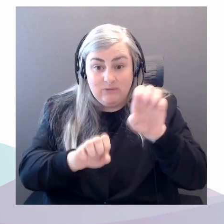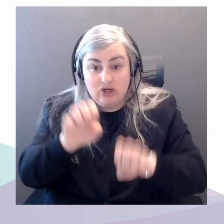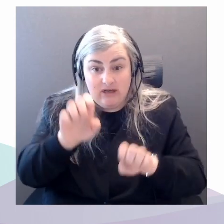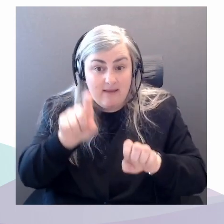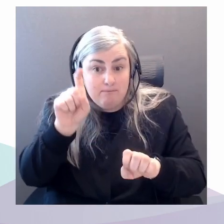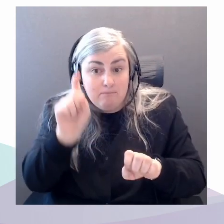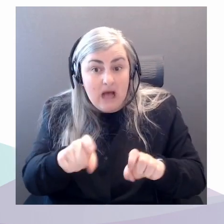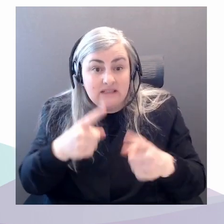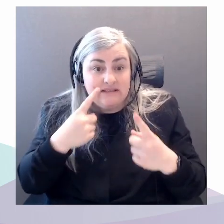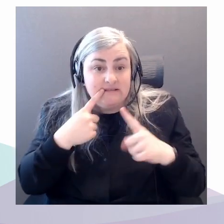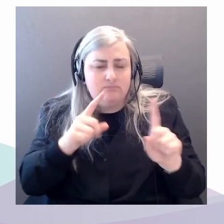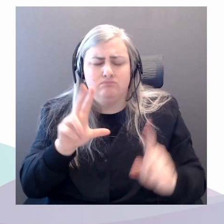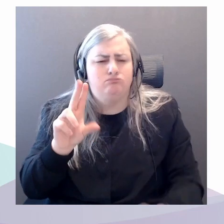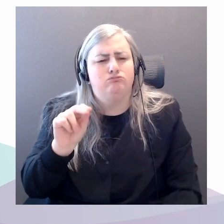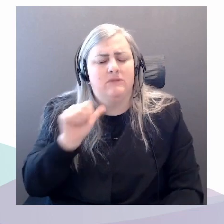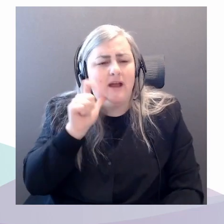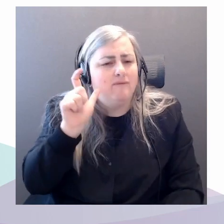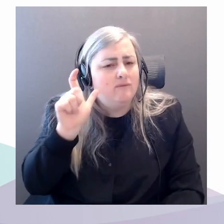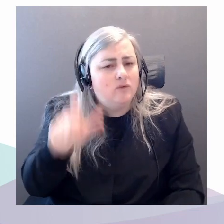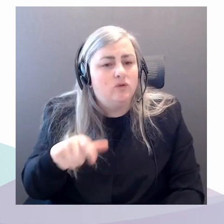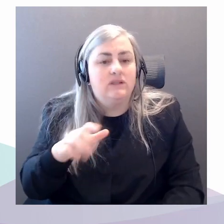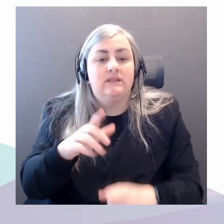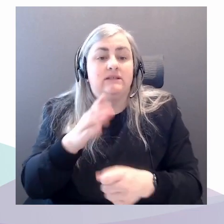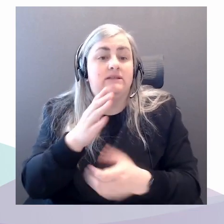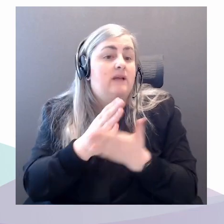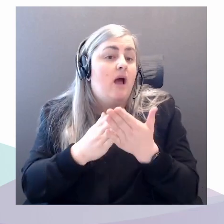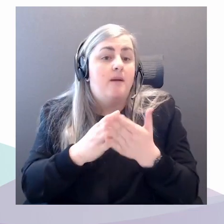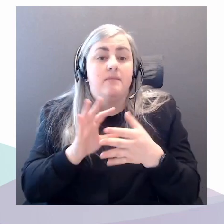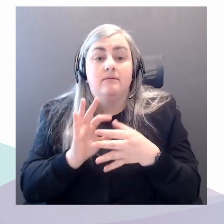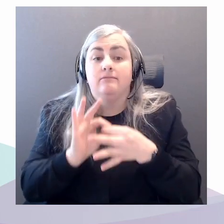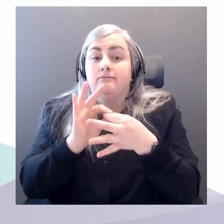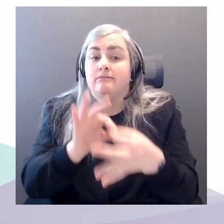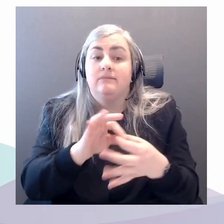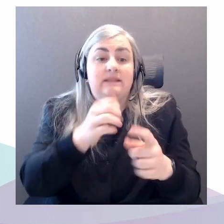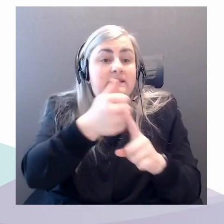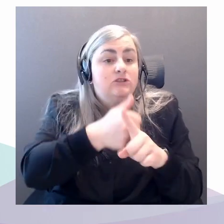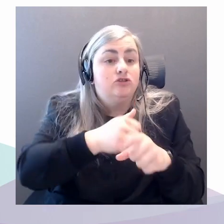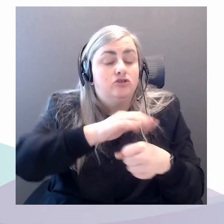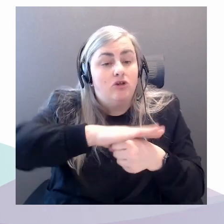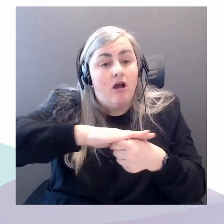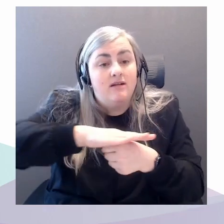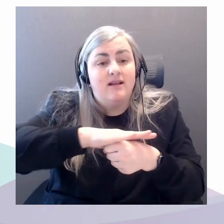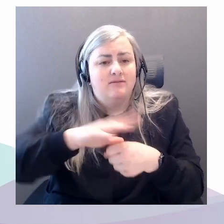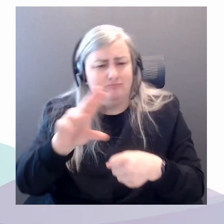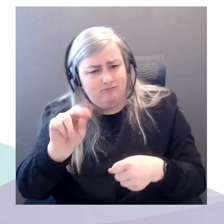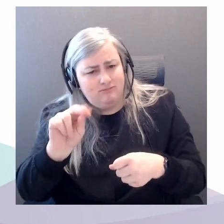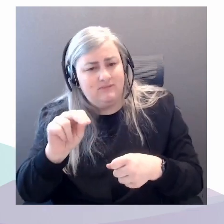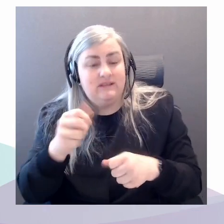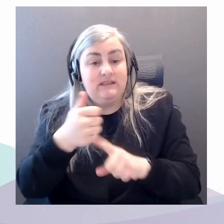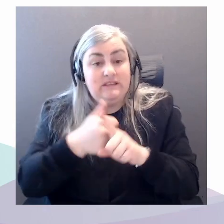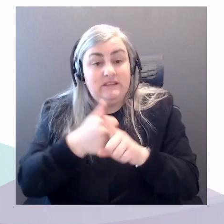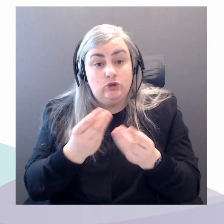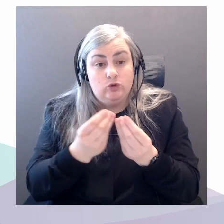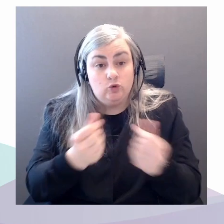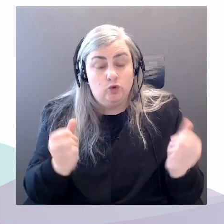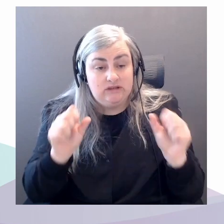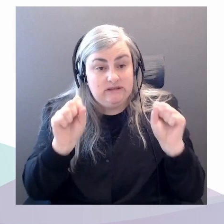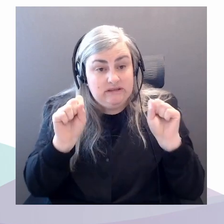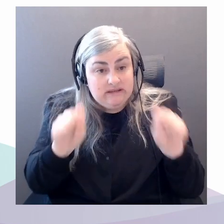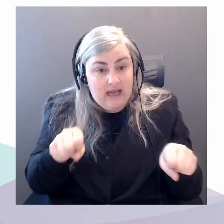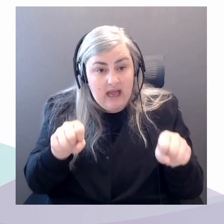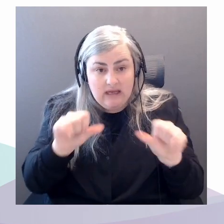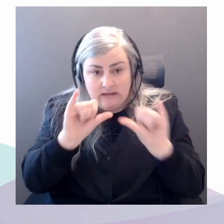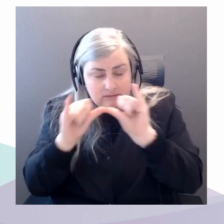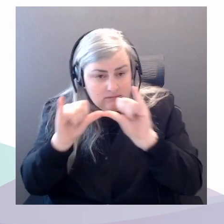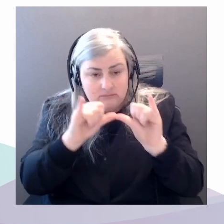them will be locally specific. Not every solution will be scalable. I think we just have to keep having those conversations and allow for